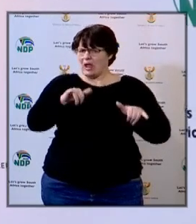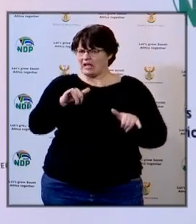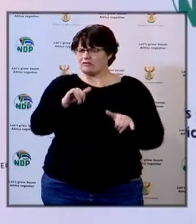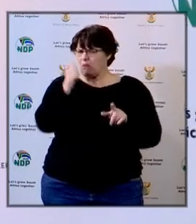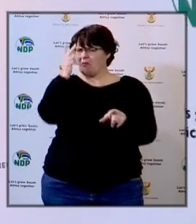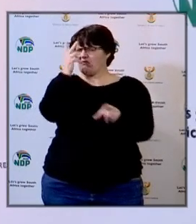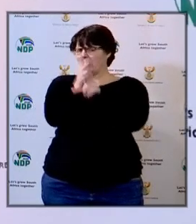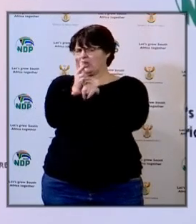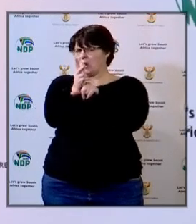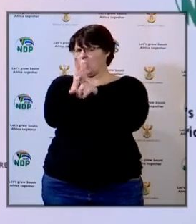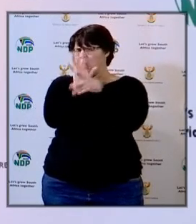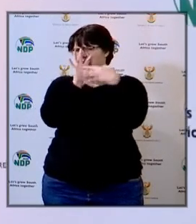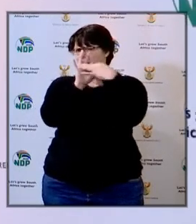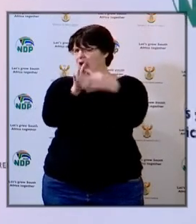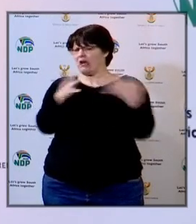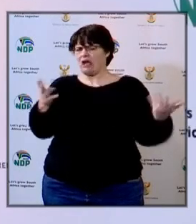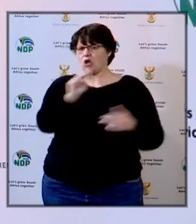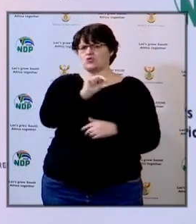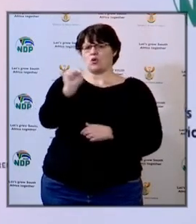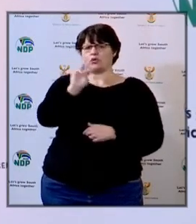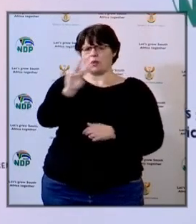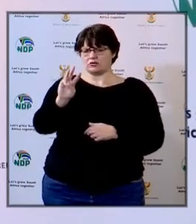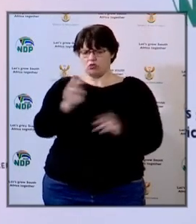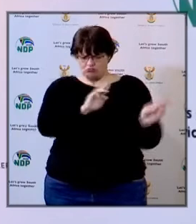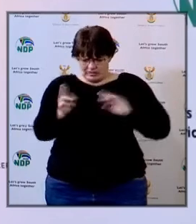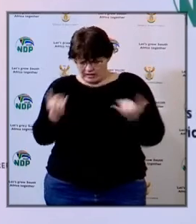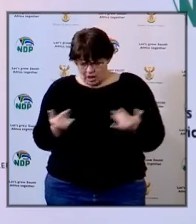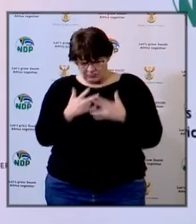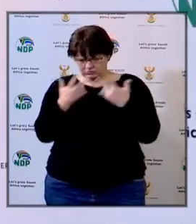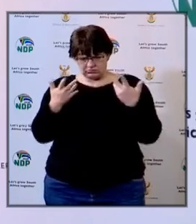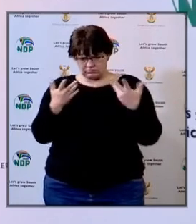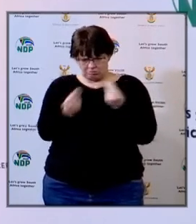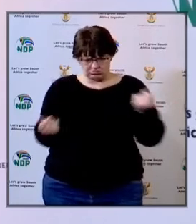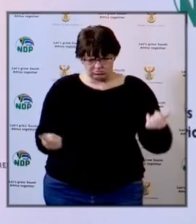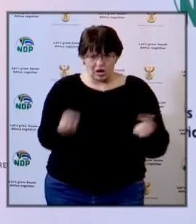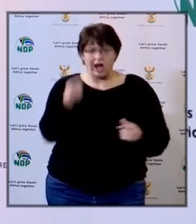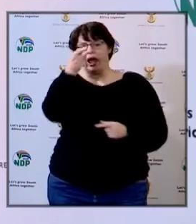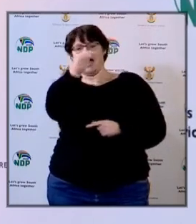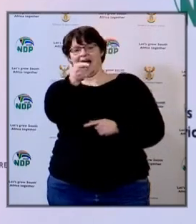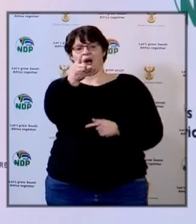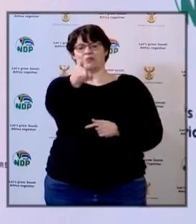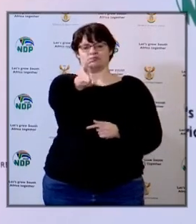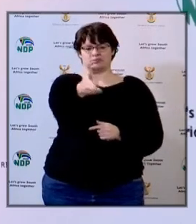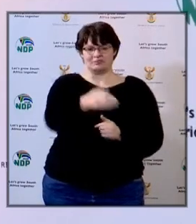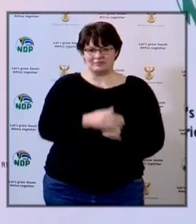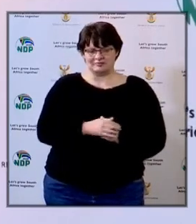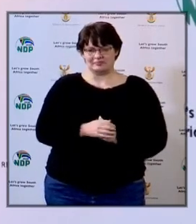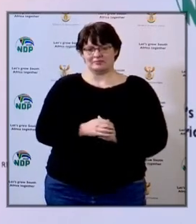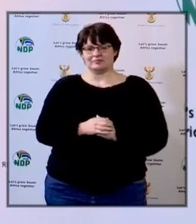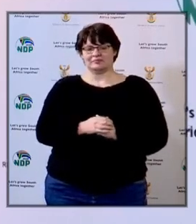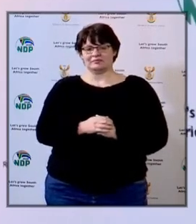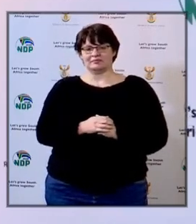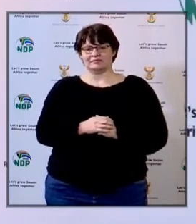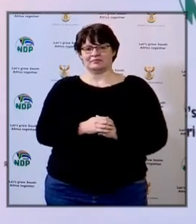for a video link from northwest it was ready now oh yes it's there